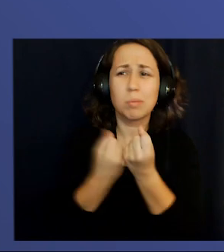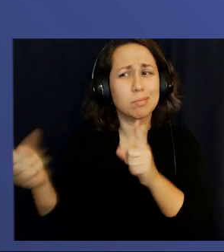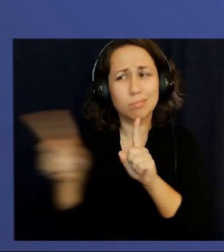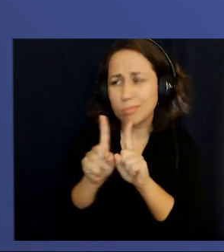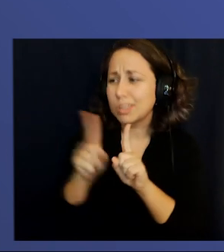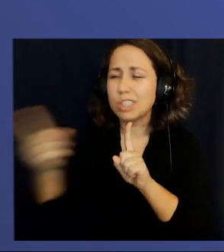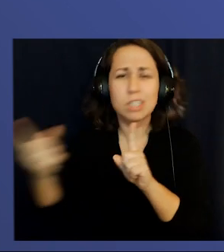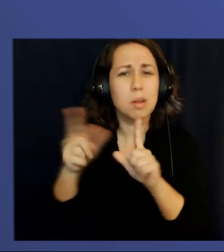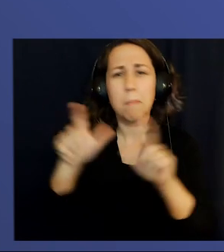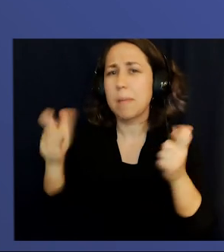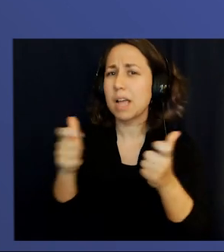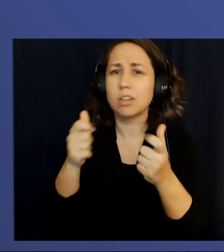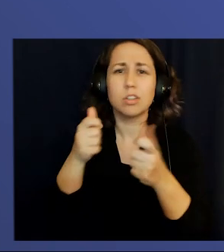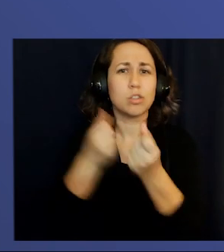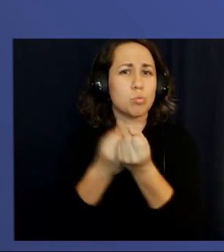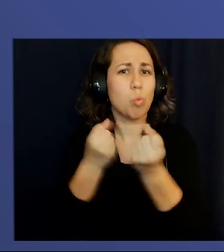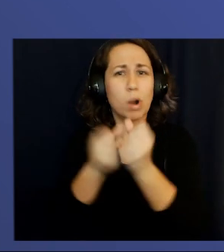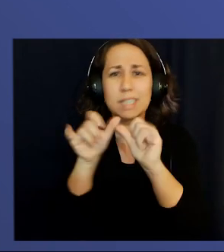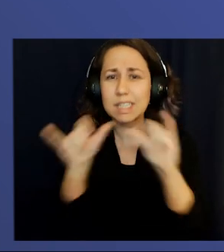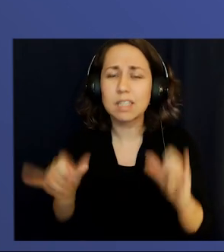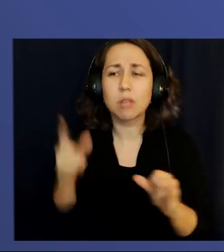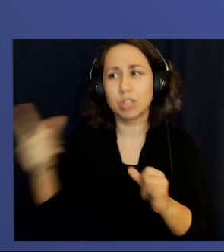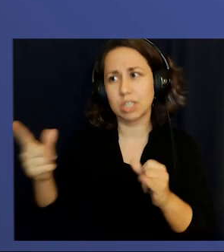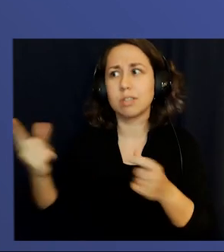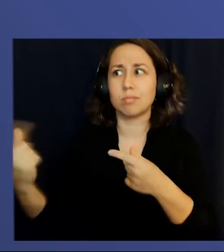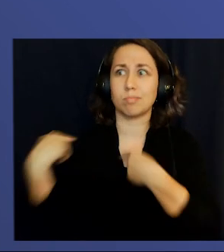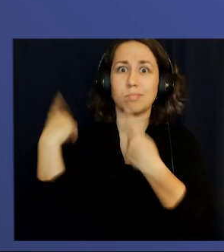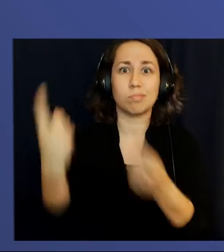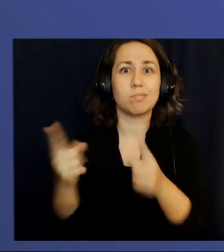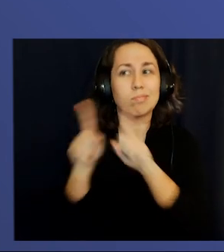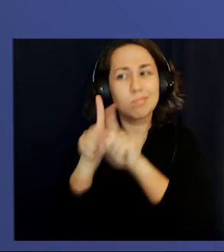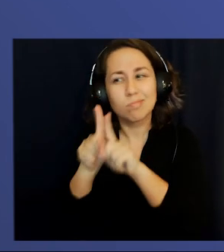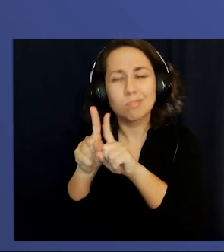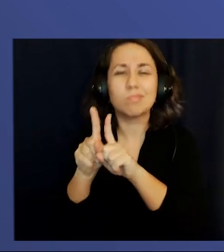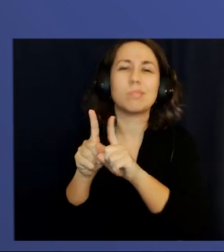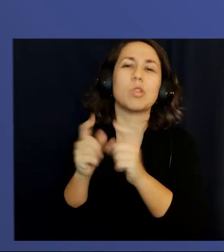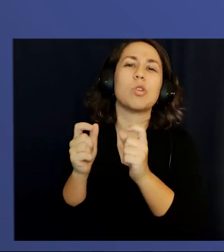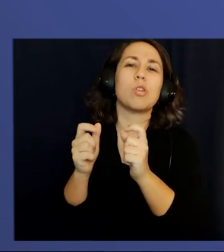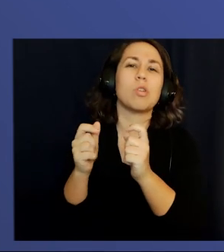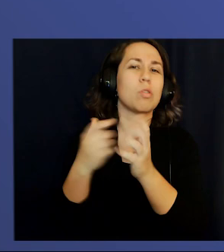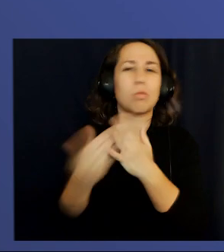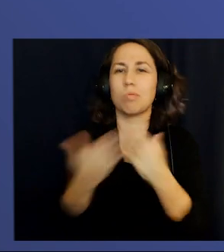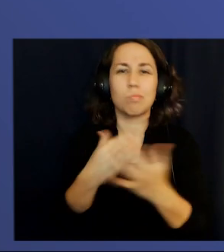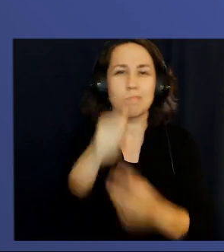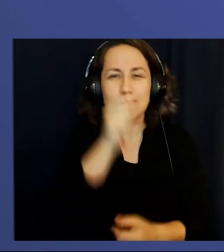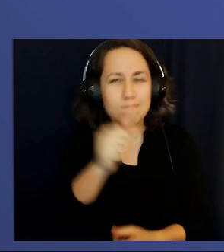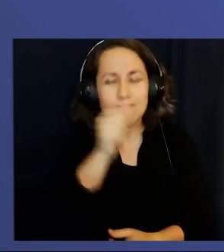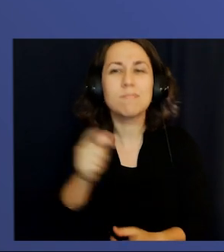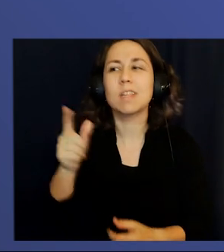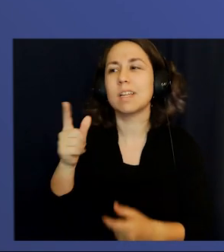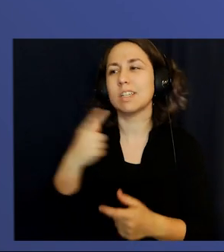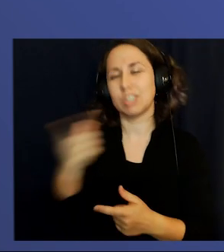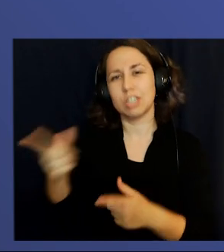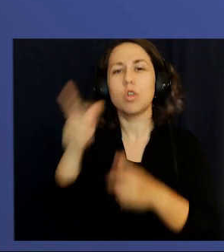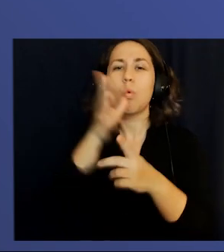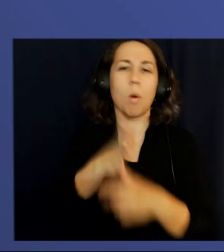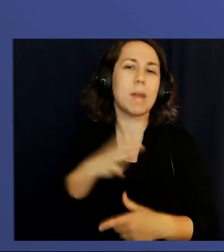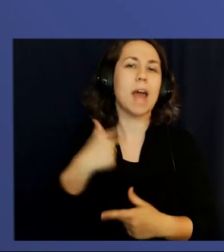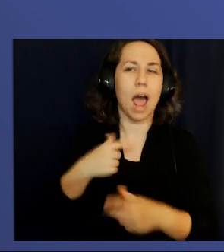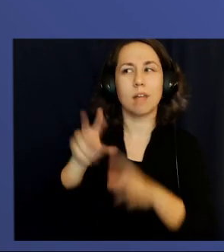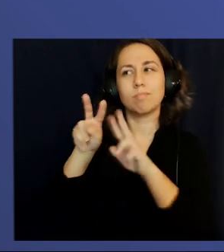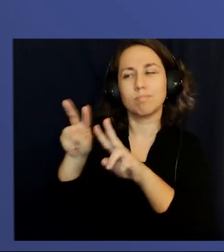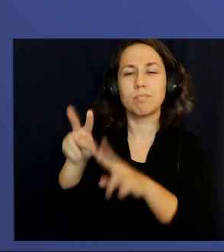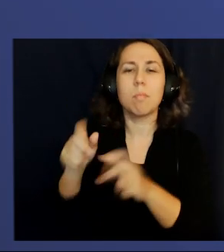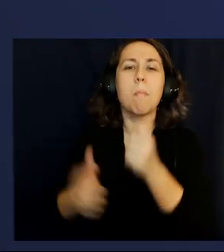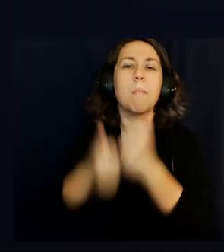being there by my side. She has been my biggest support system and has been with me through thick and thin, and she's the woman I admire most. I